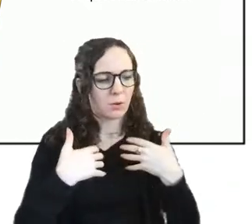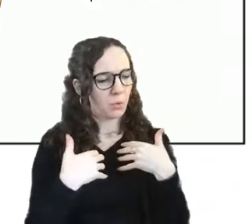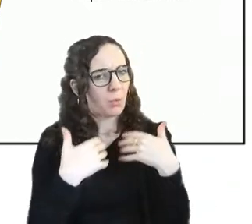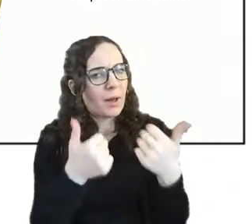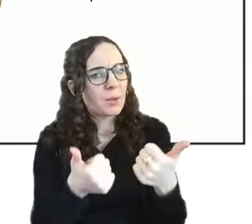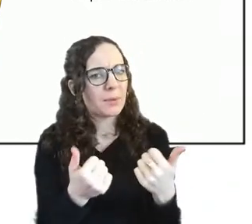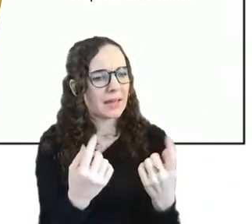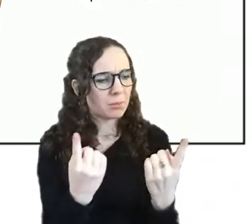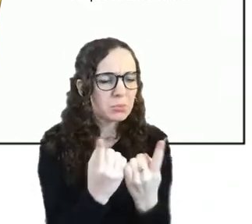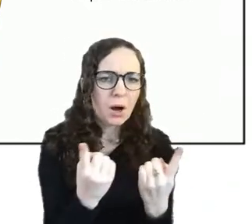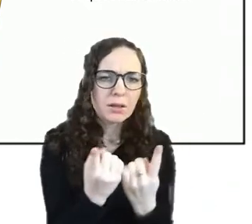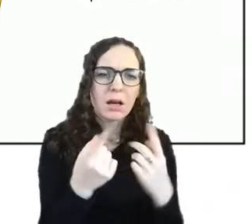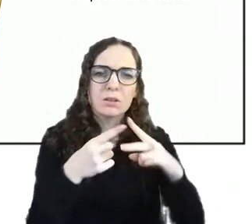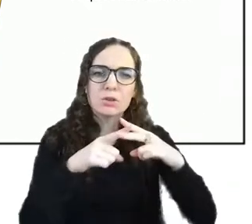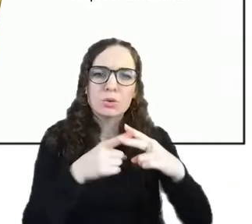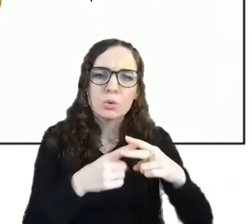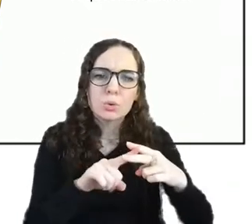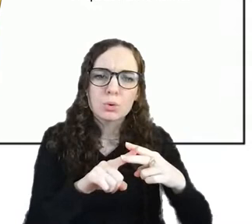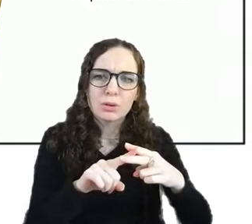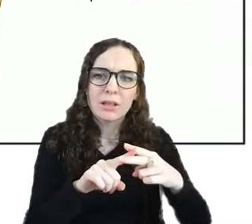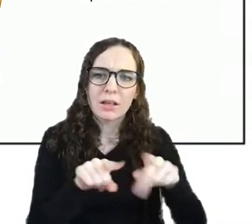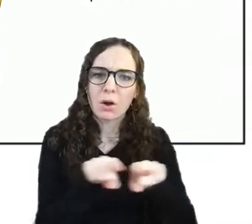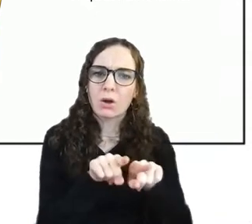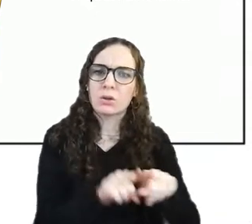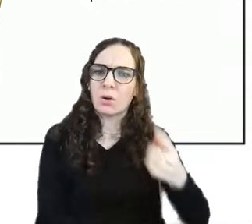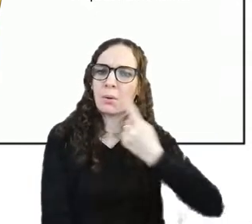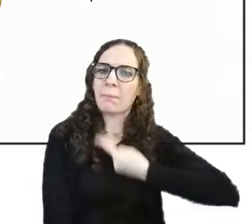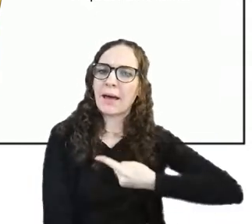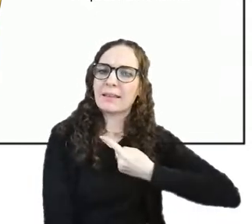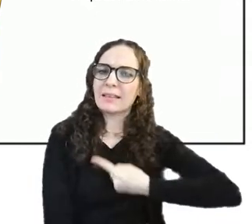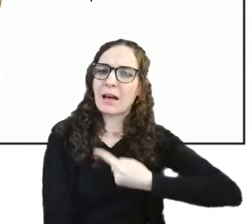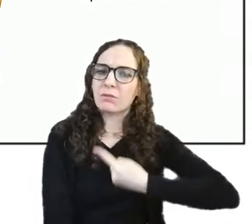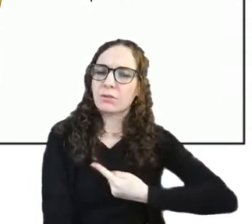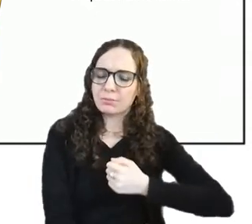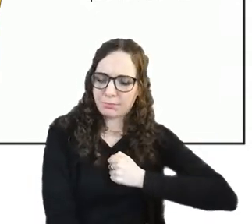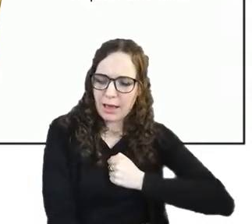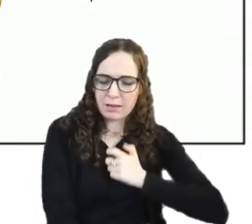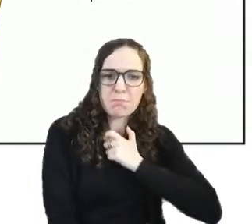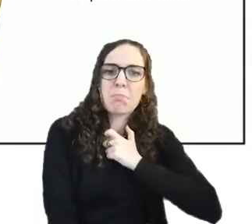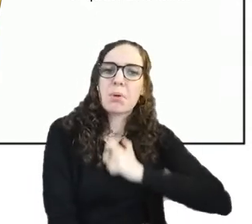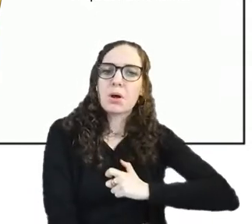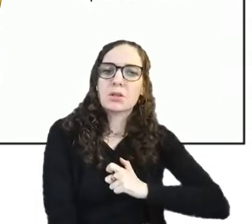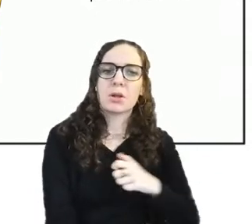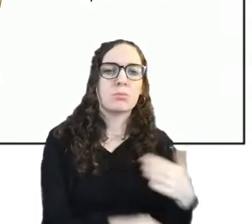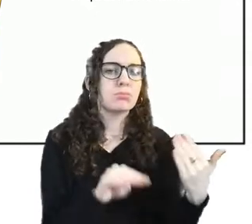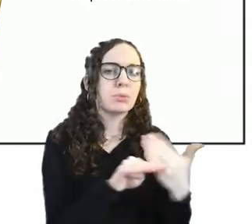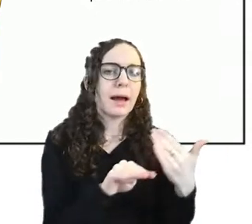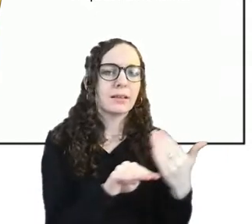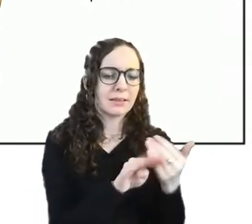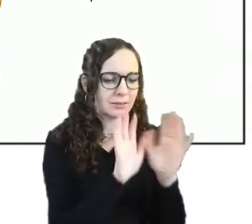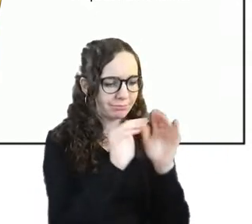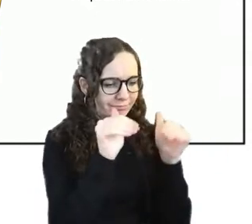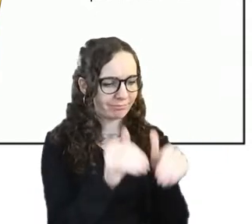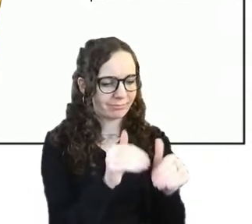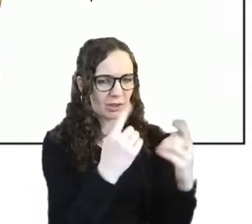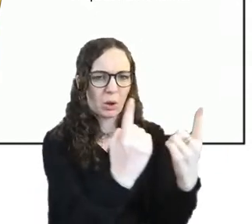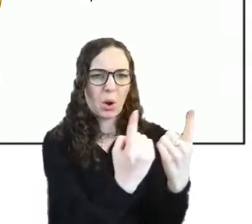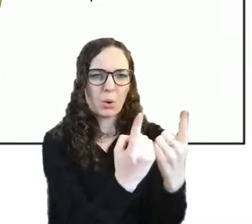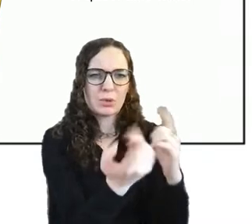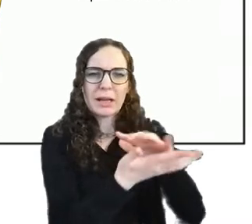um and i've always had like my own personal uh practice which is around like meaning of objects